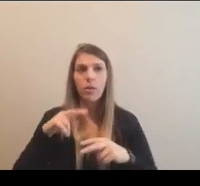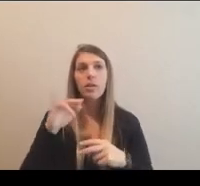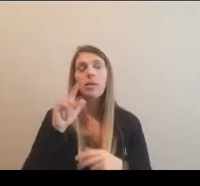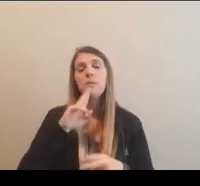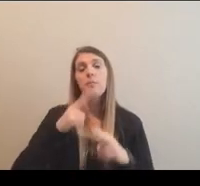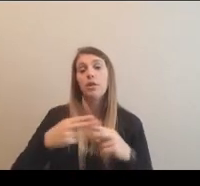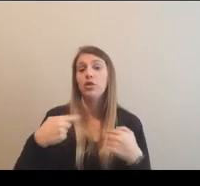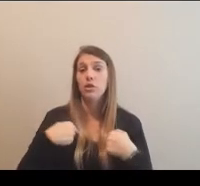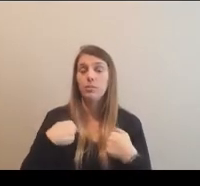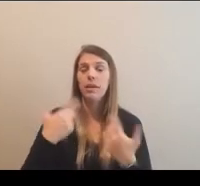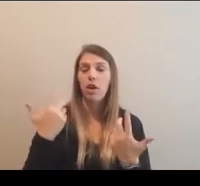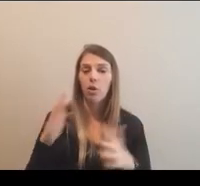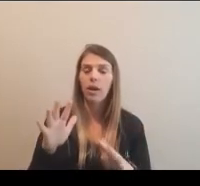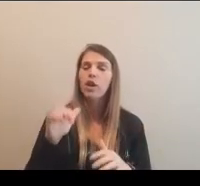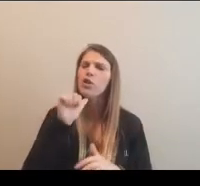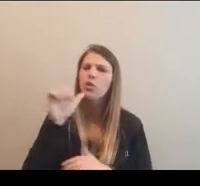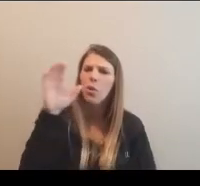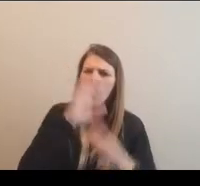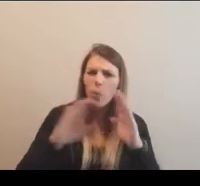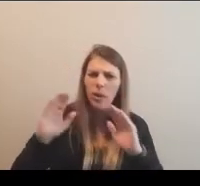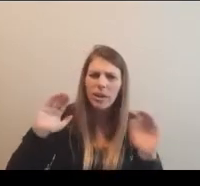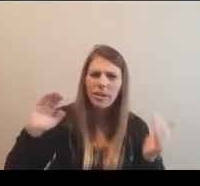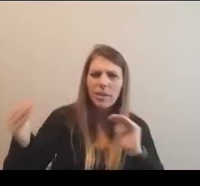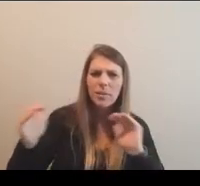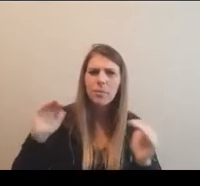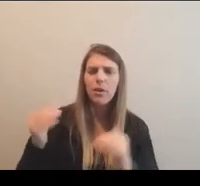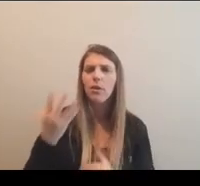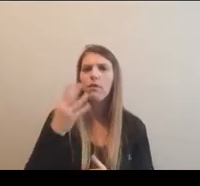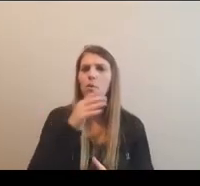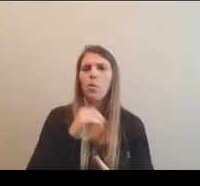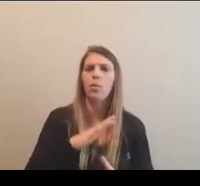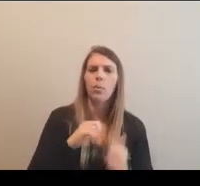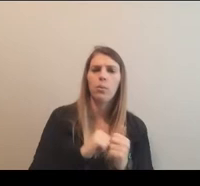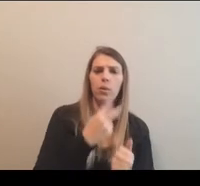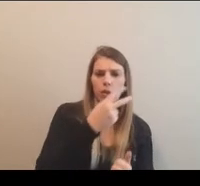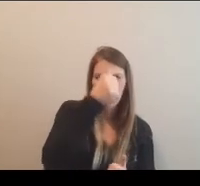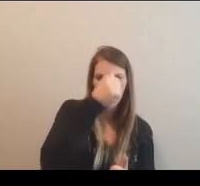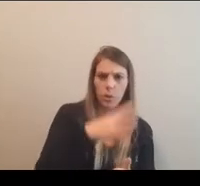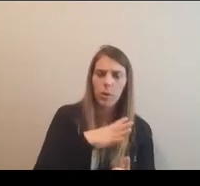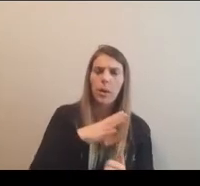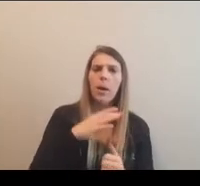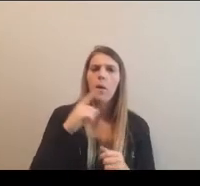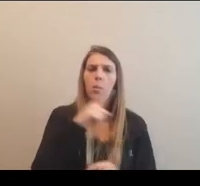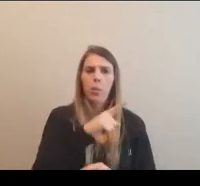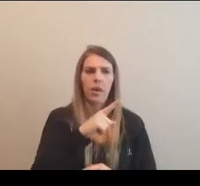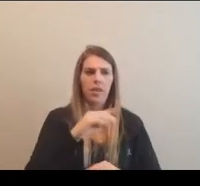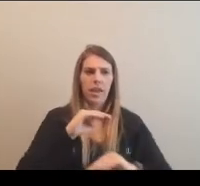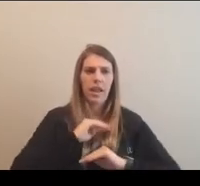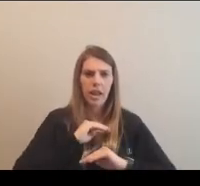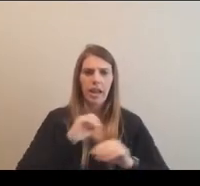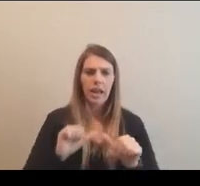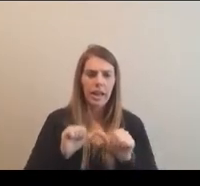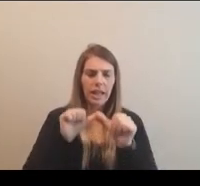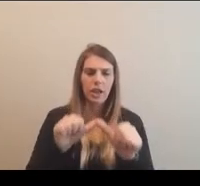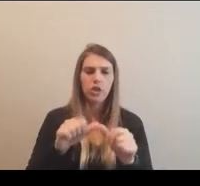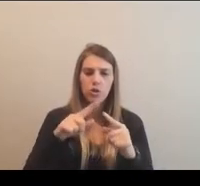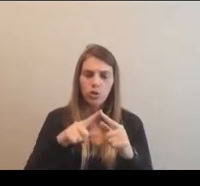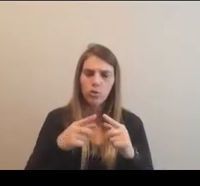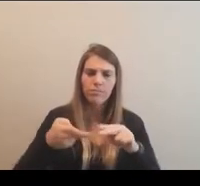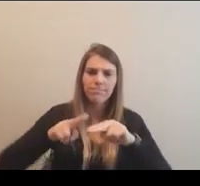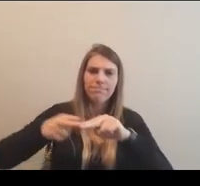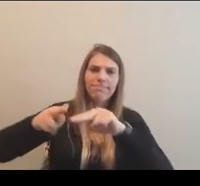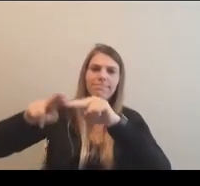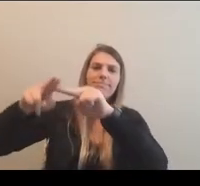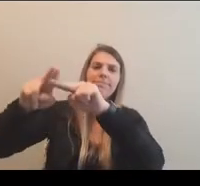to me the other day, don't worry about comparing the, the four women with the two men, meet them where they are and continue to advance them. And